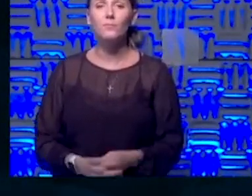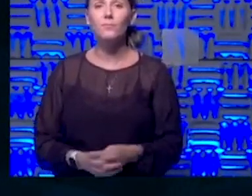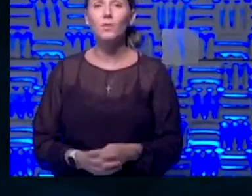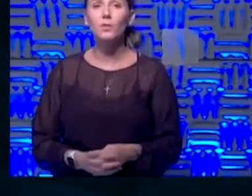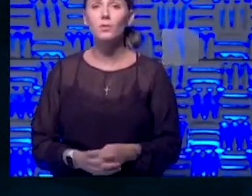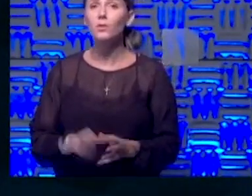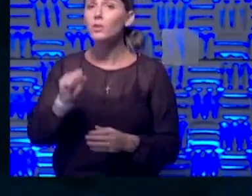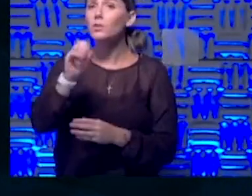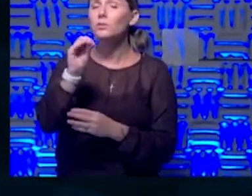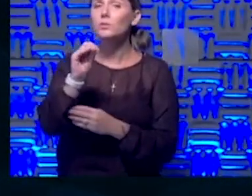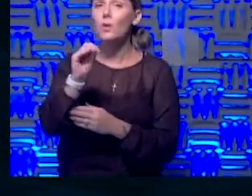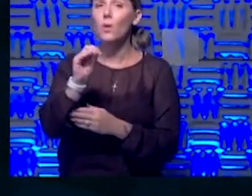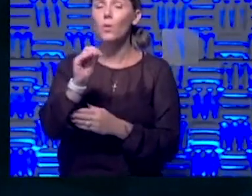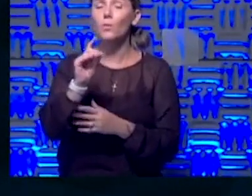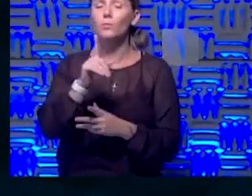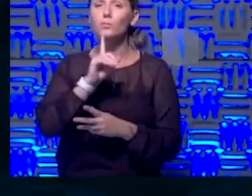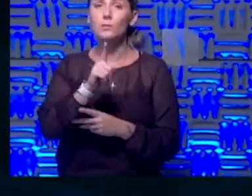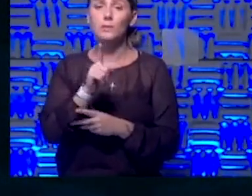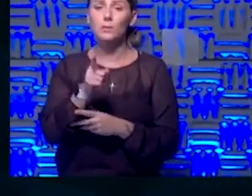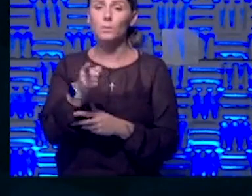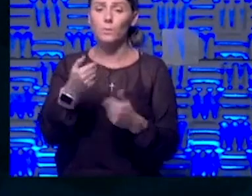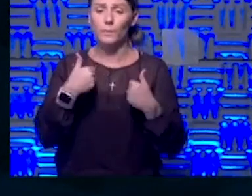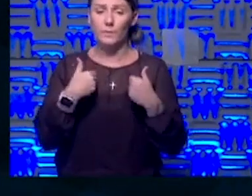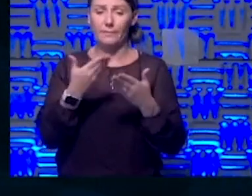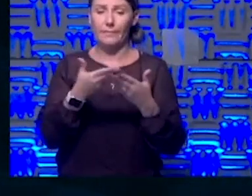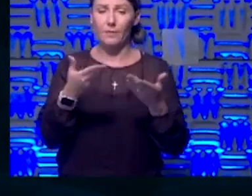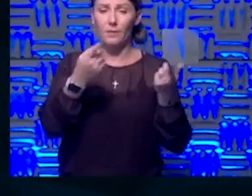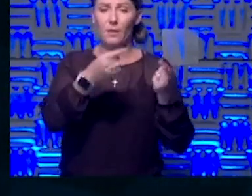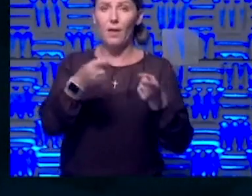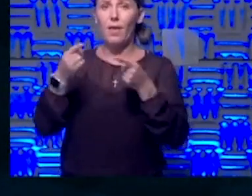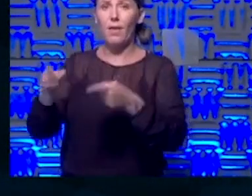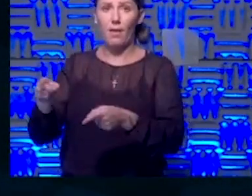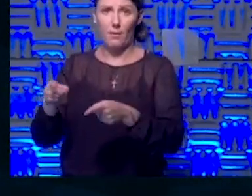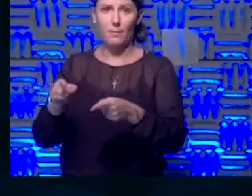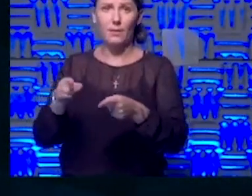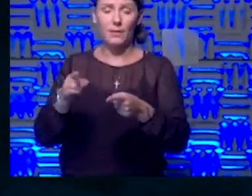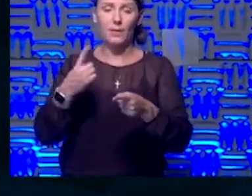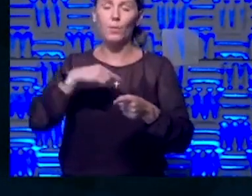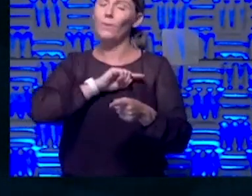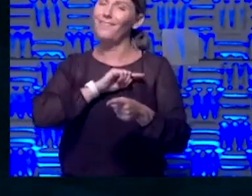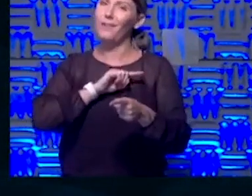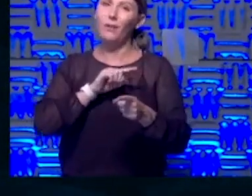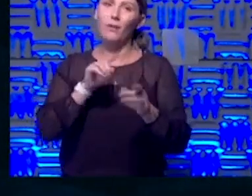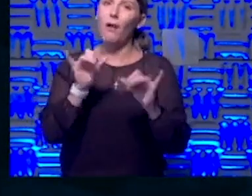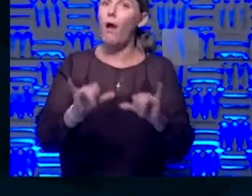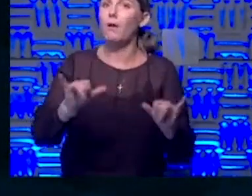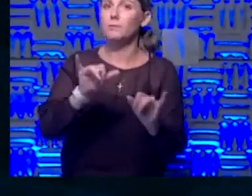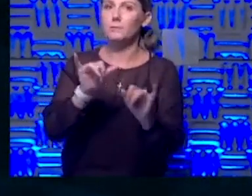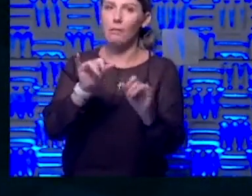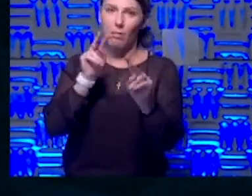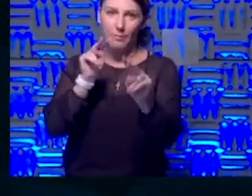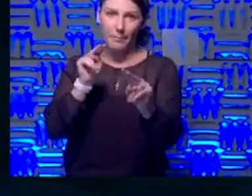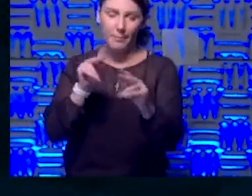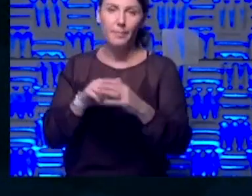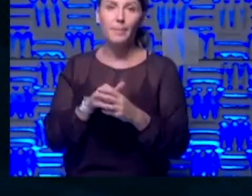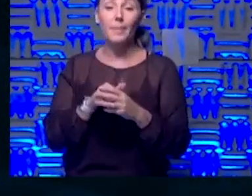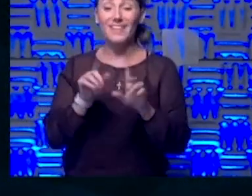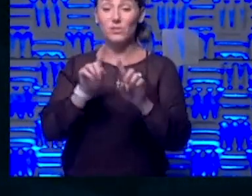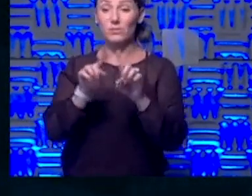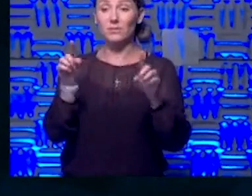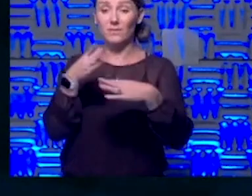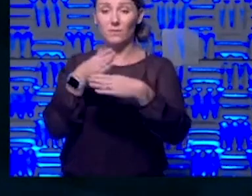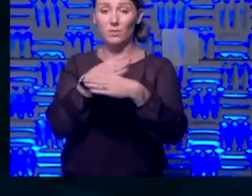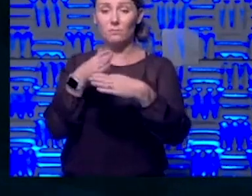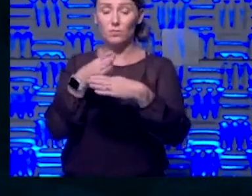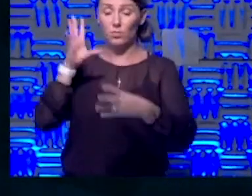So basically, you have things happening and we're constantly monitoring, but so there's a difference between